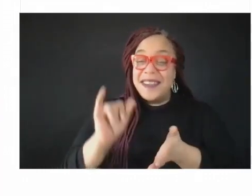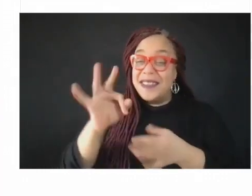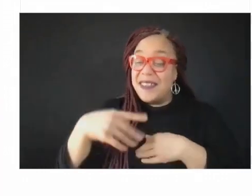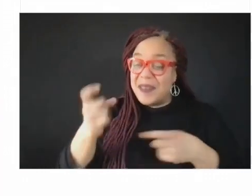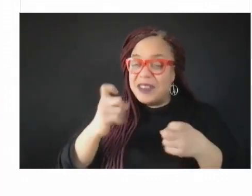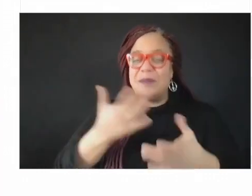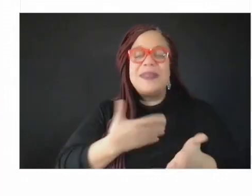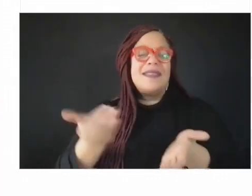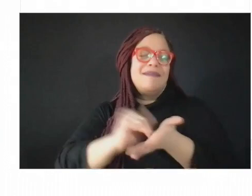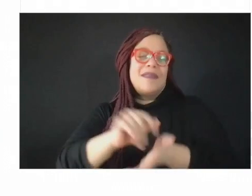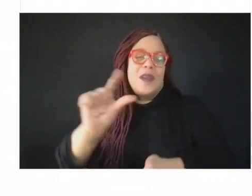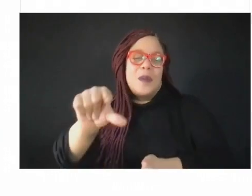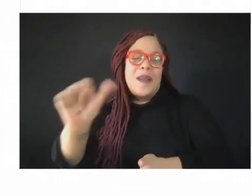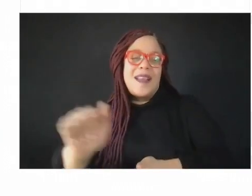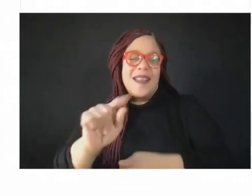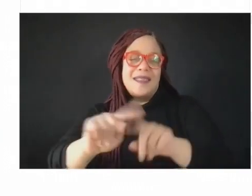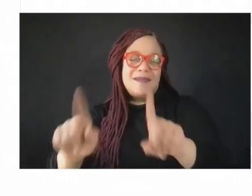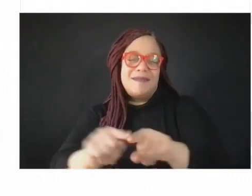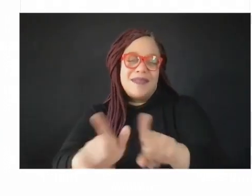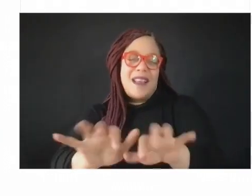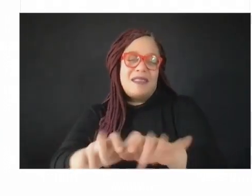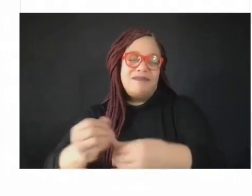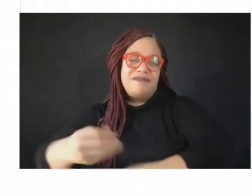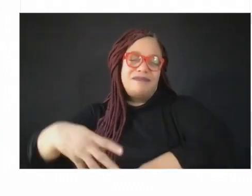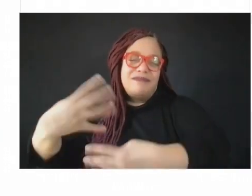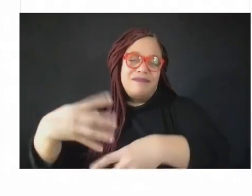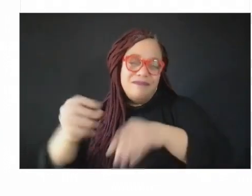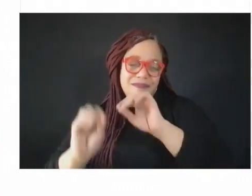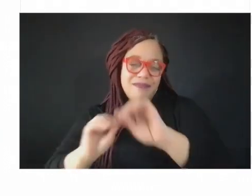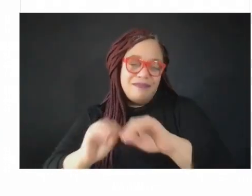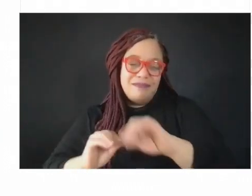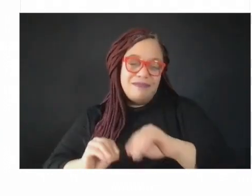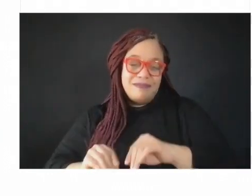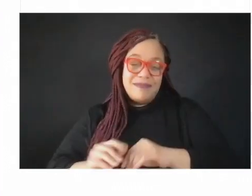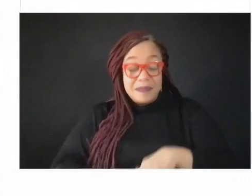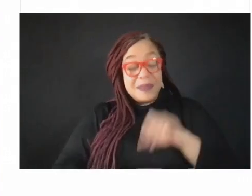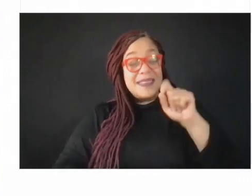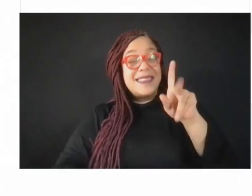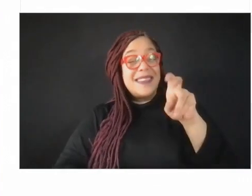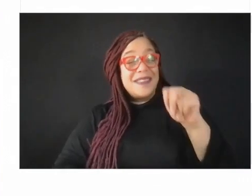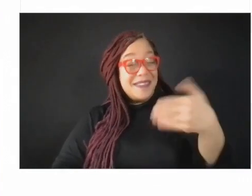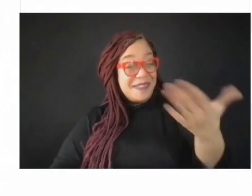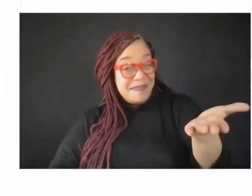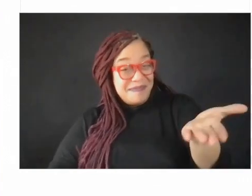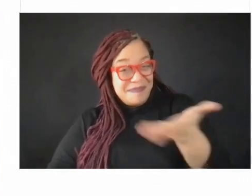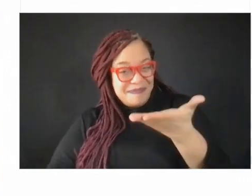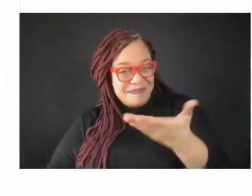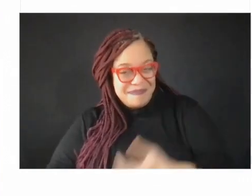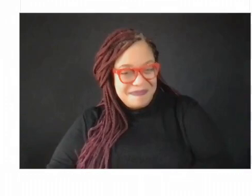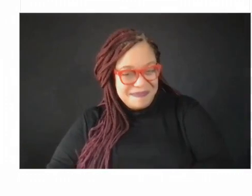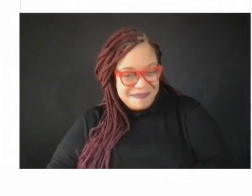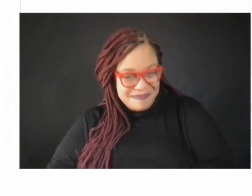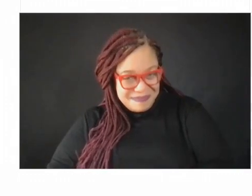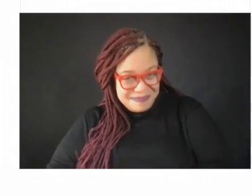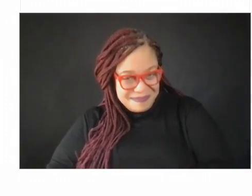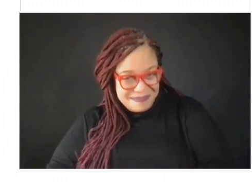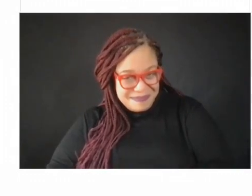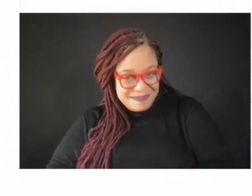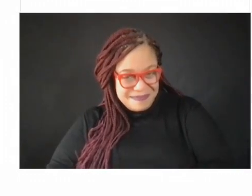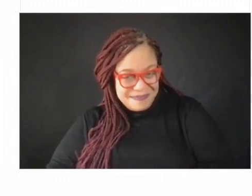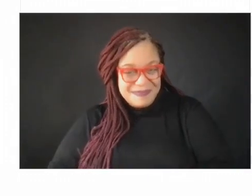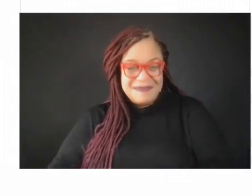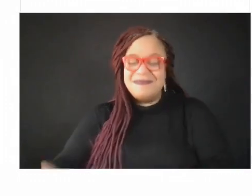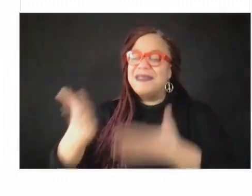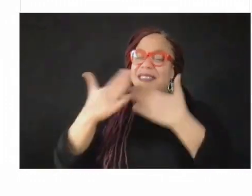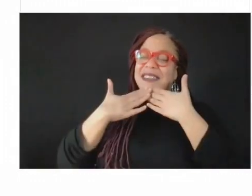please, you have the floor to close out the panelist comments. Thank you very, very much. I'm here for